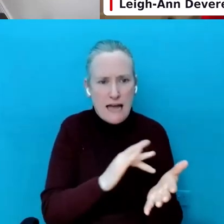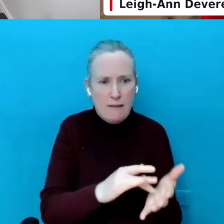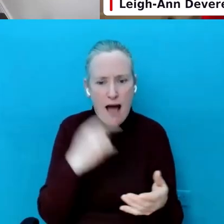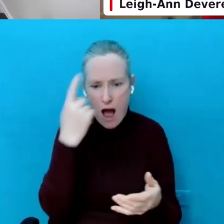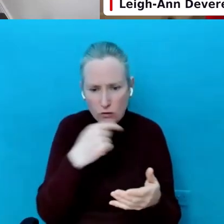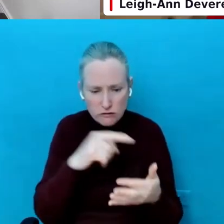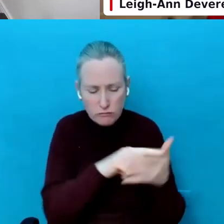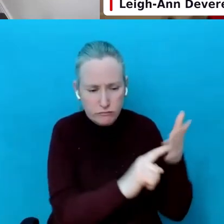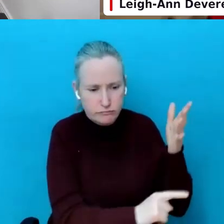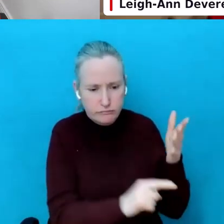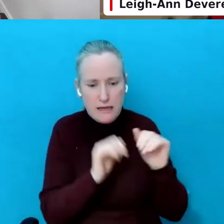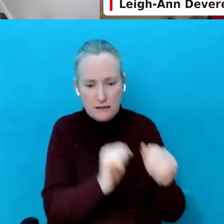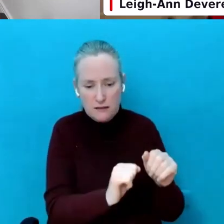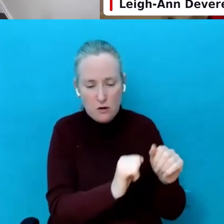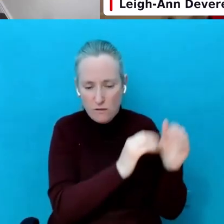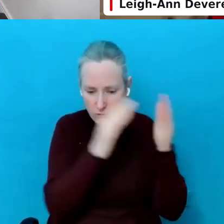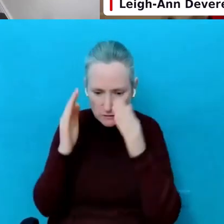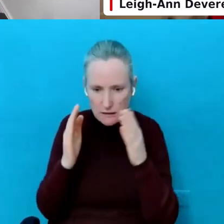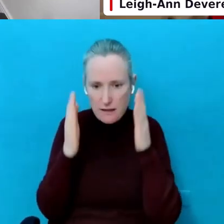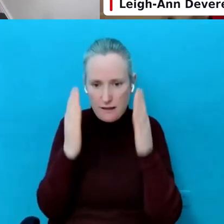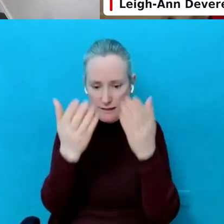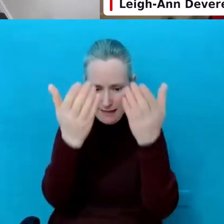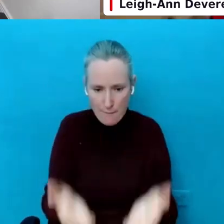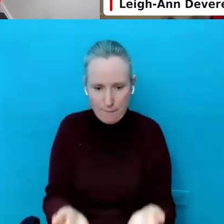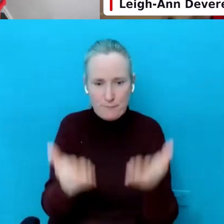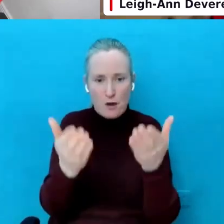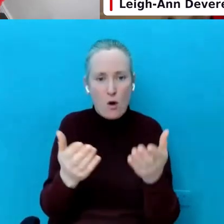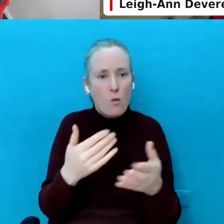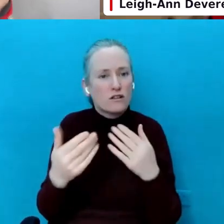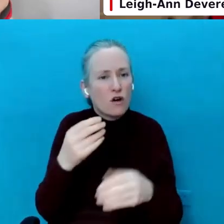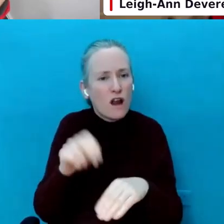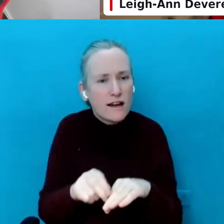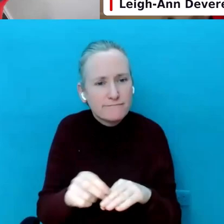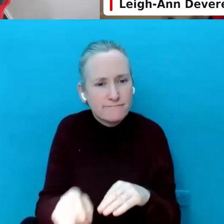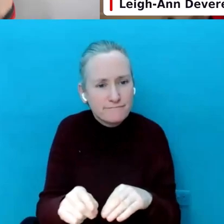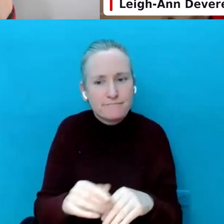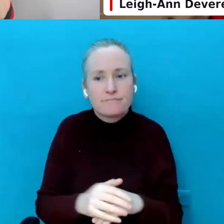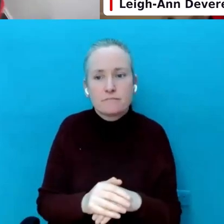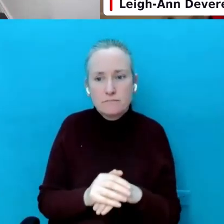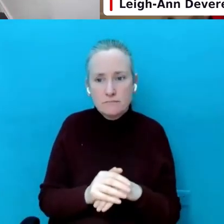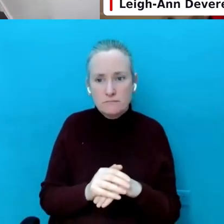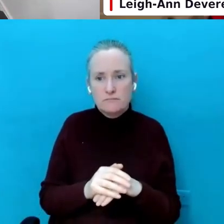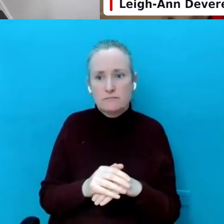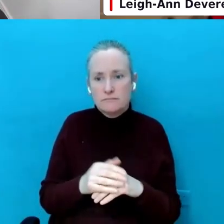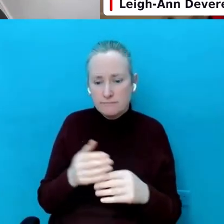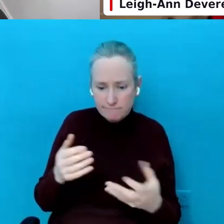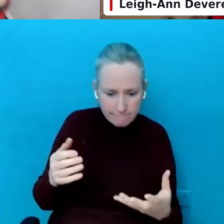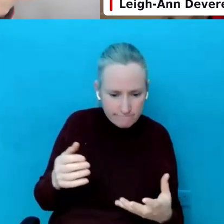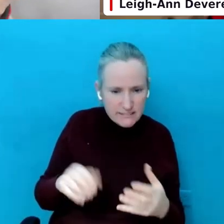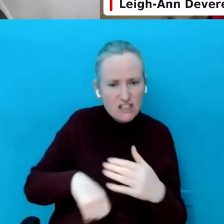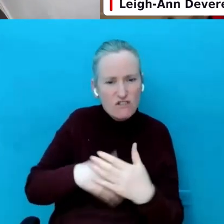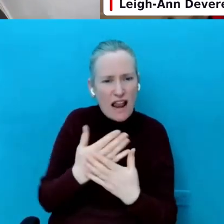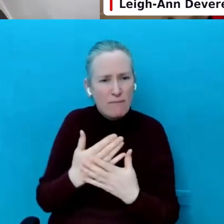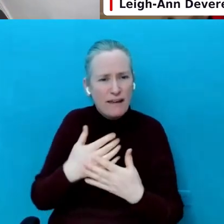Make it about them and what's going on here. They're developing emotionally, socially. It's so much teenagers,